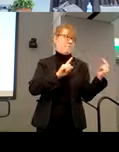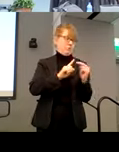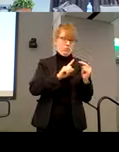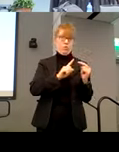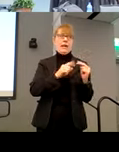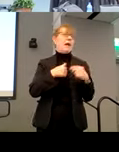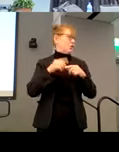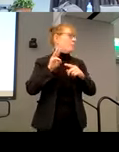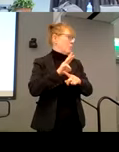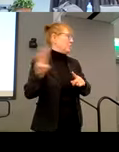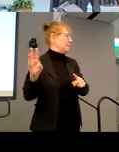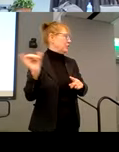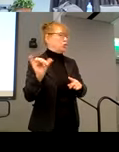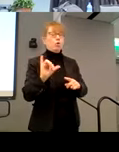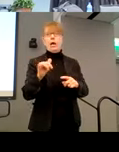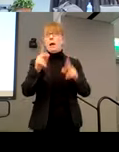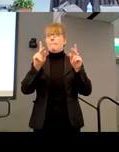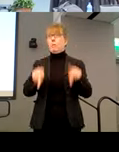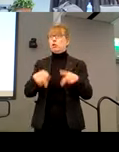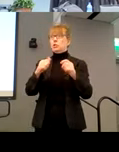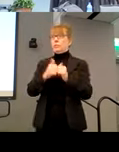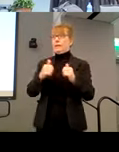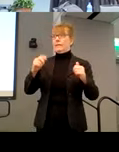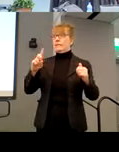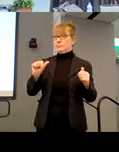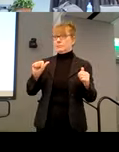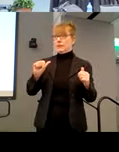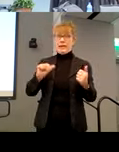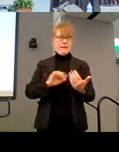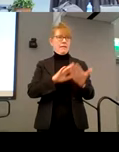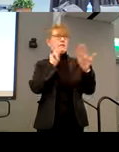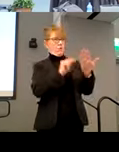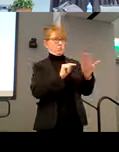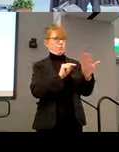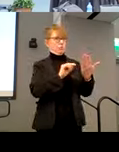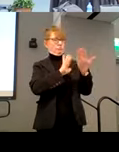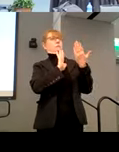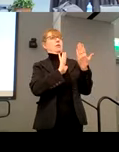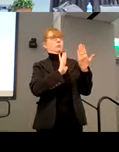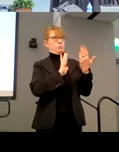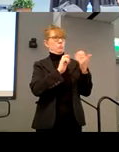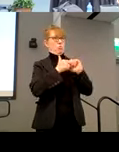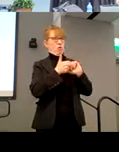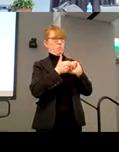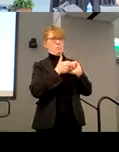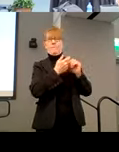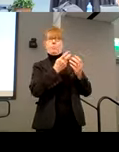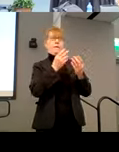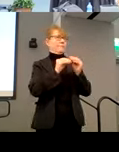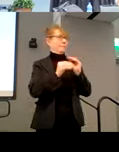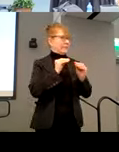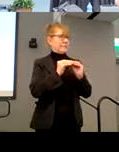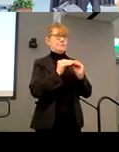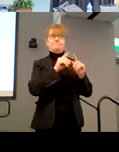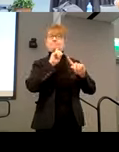website too, where a person with a disability encounters a problem, tries to get it fixed, doesn't get a response,